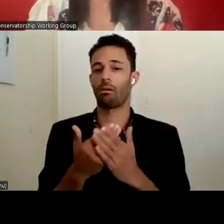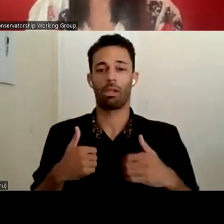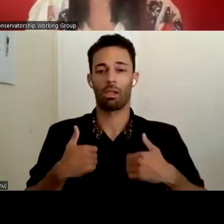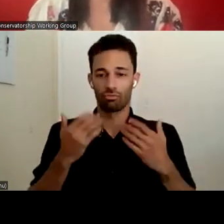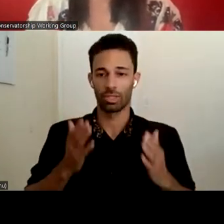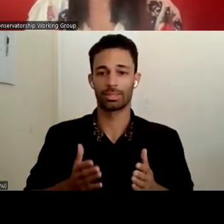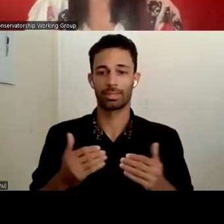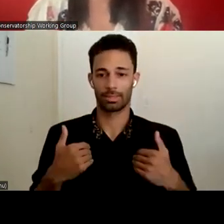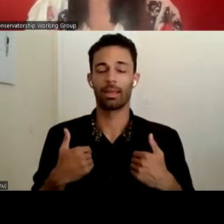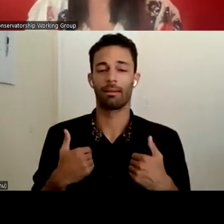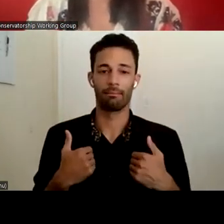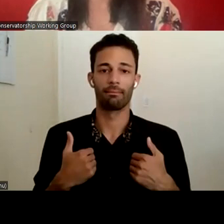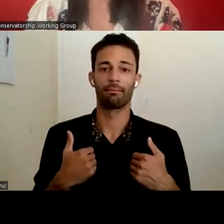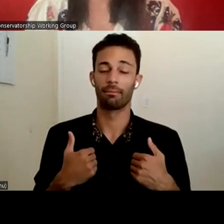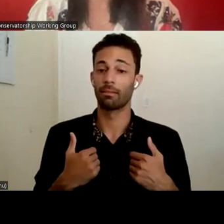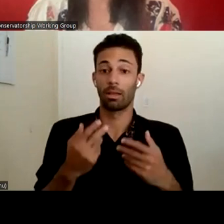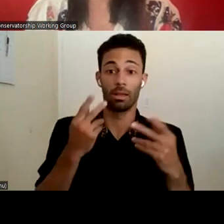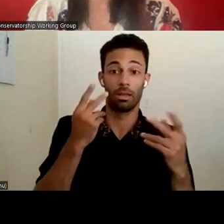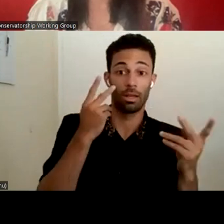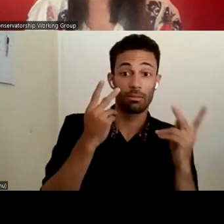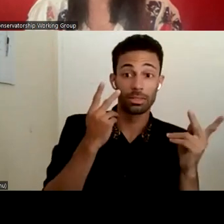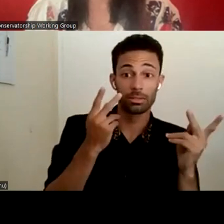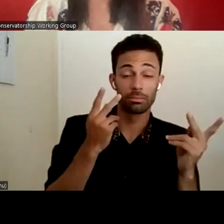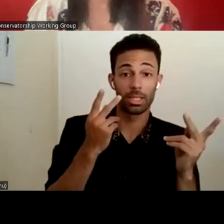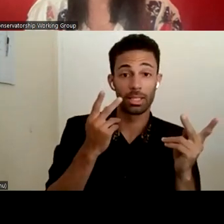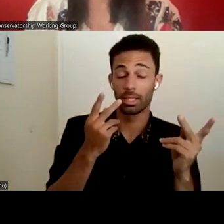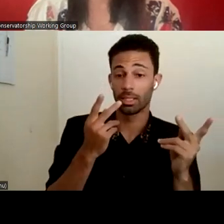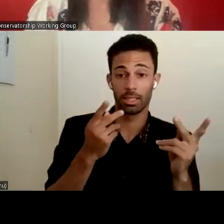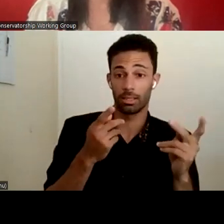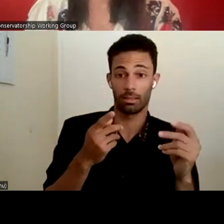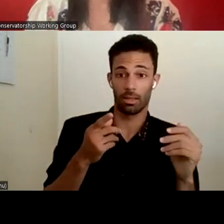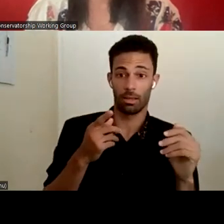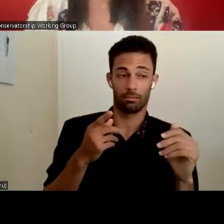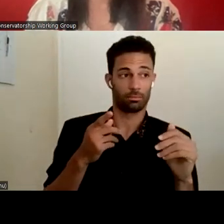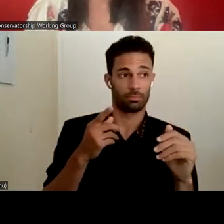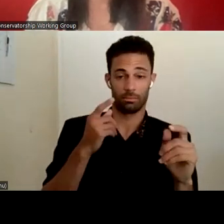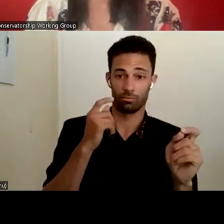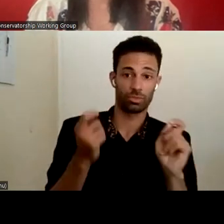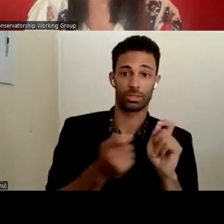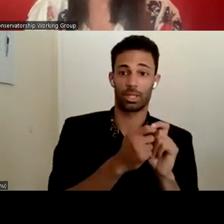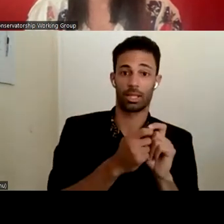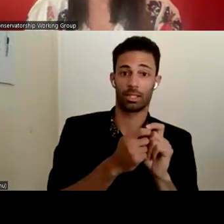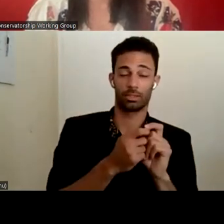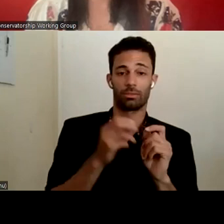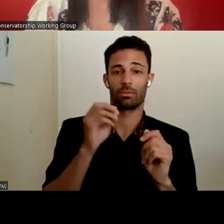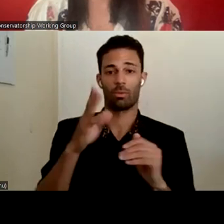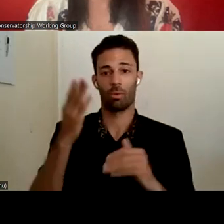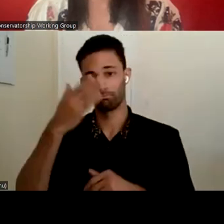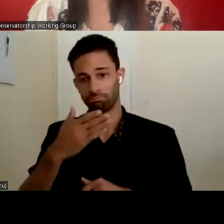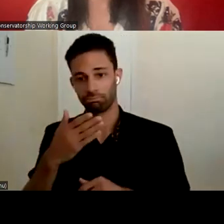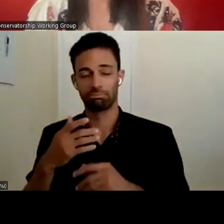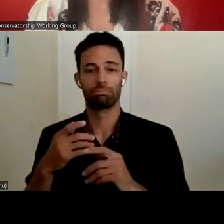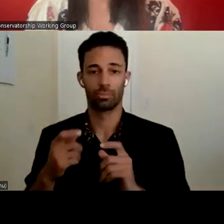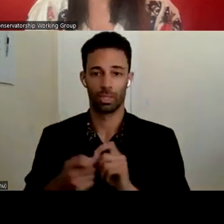whether it's visibly that they express retaliation. So, keeping this